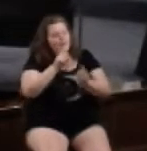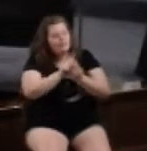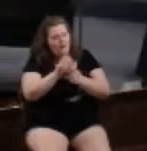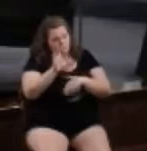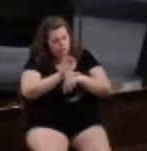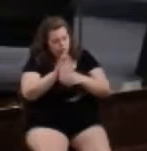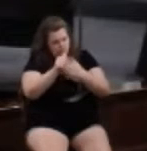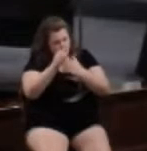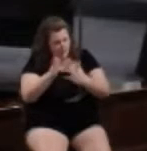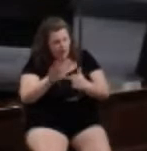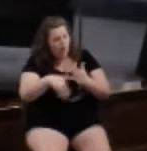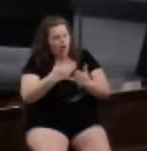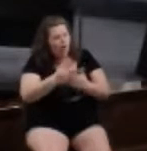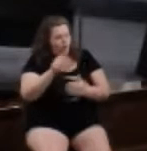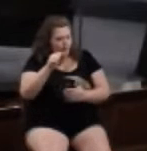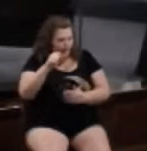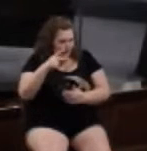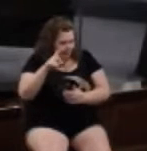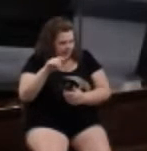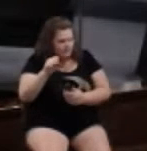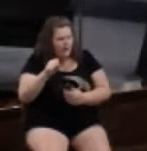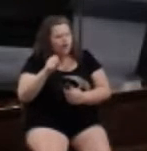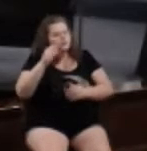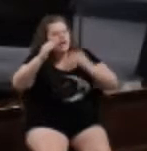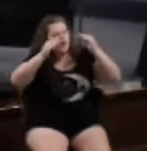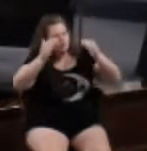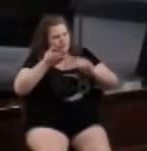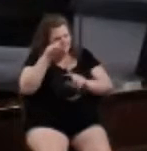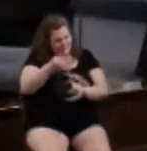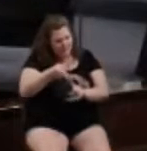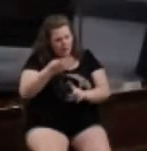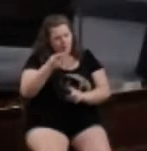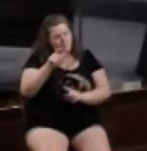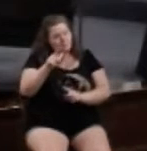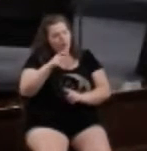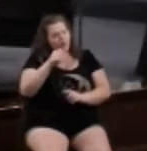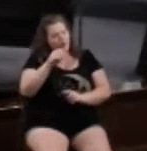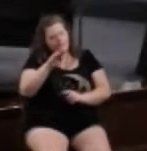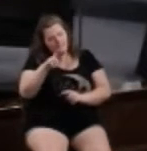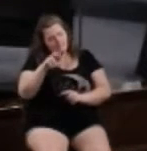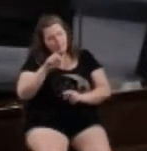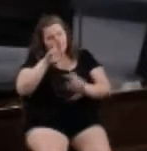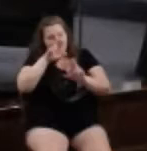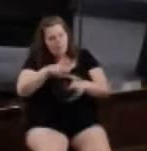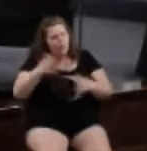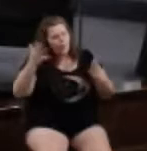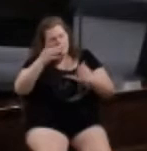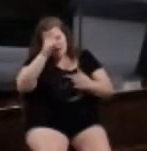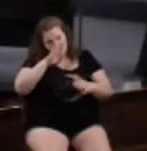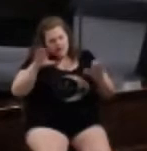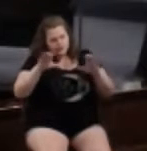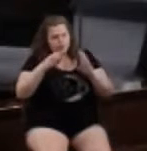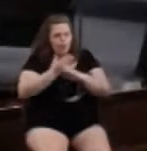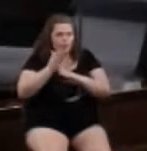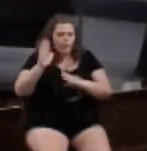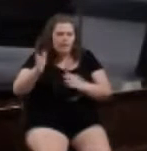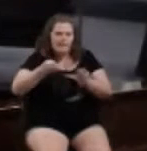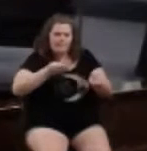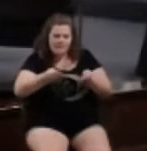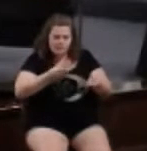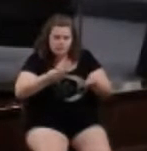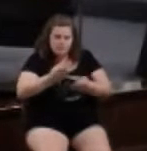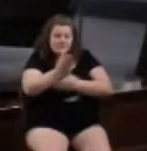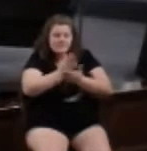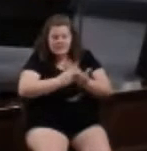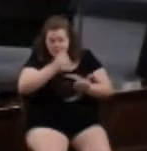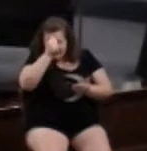leaders. All the apostles and elders were present, and Paul and Barnabas reported on what God had been doing through their ministry. But then some